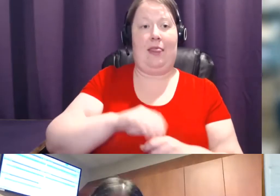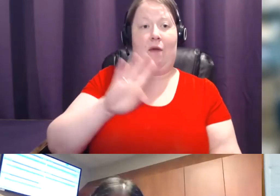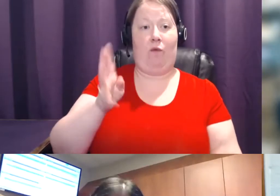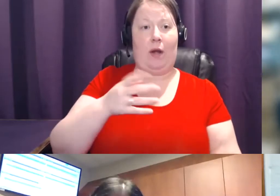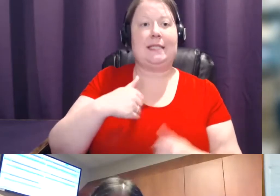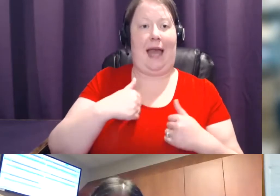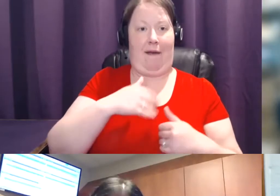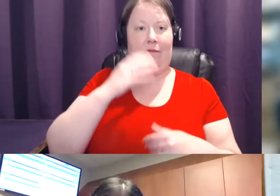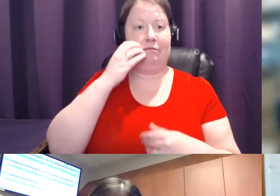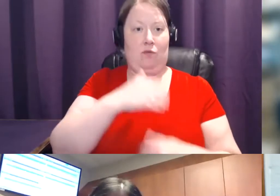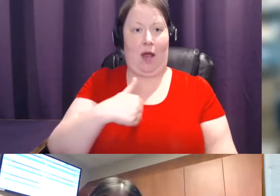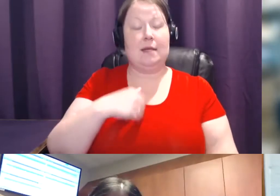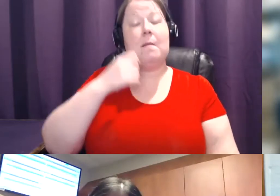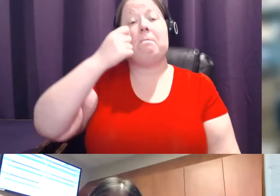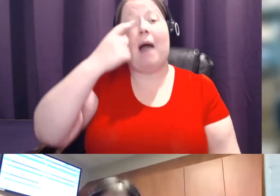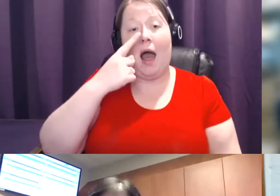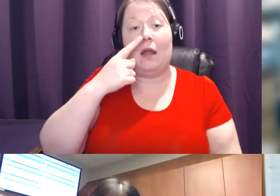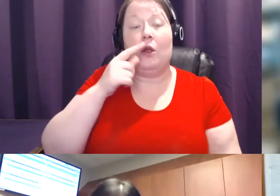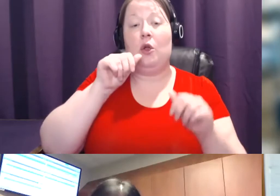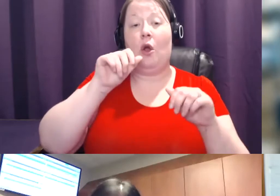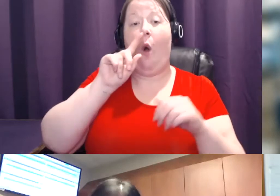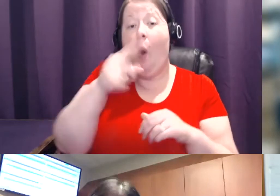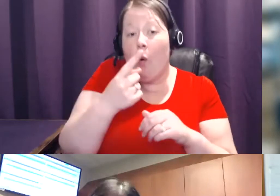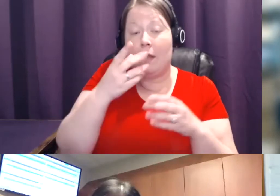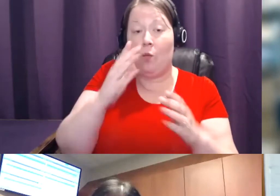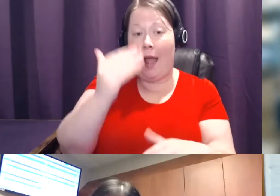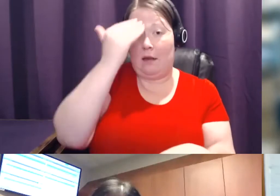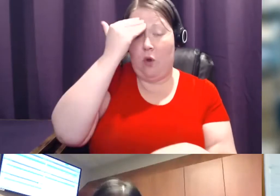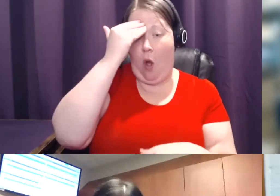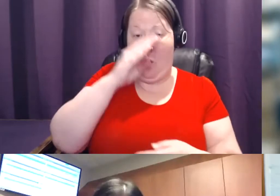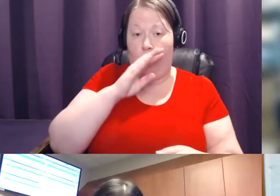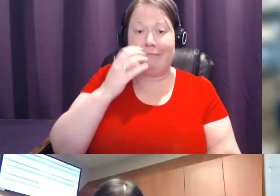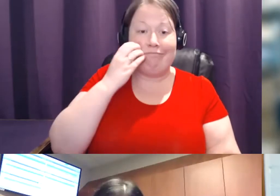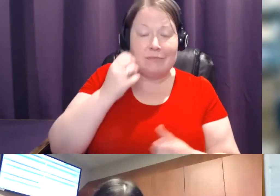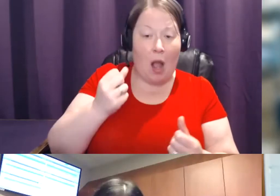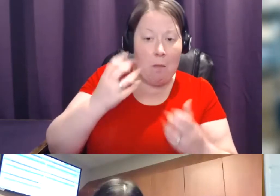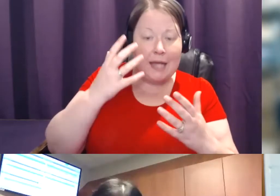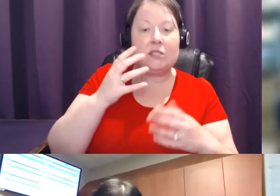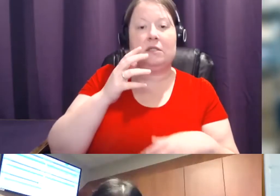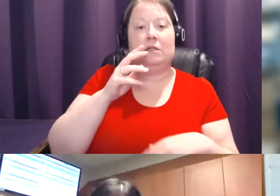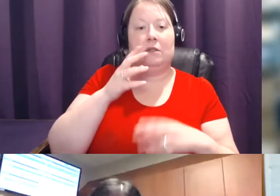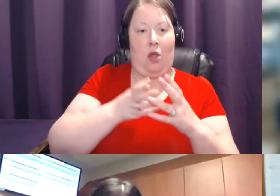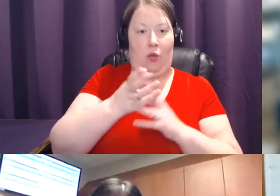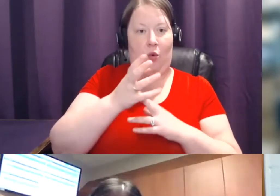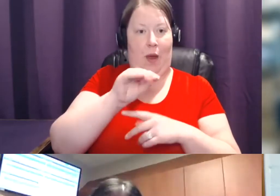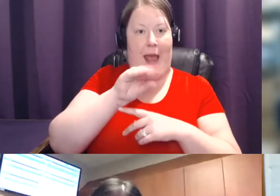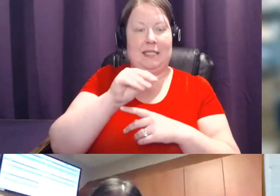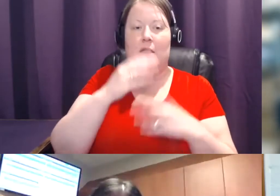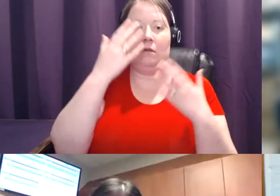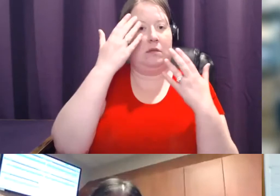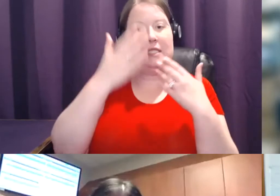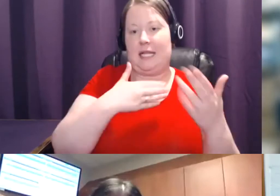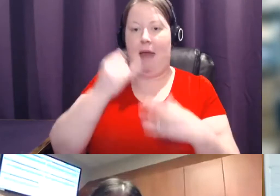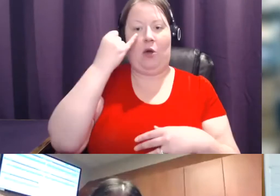only be determined by a mammogram, as you heard on the video, can't tell by feeling or seeing or saggy or perky. So